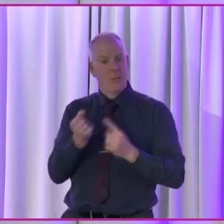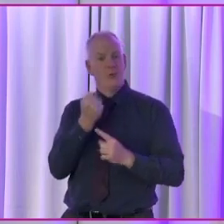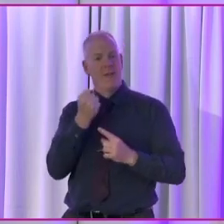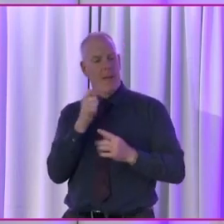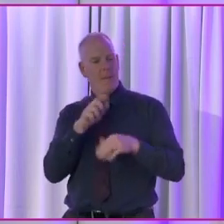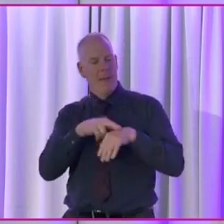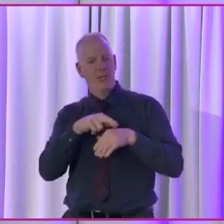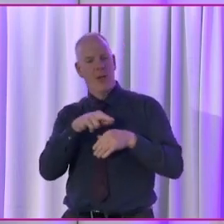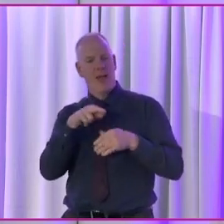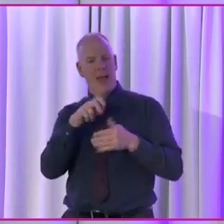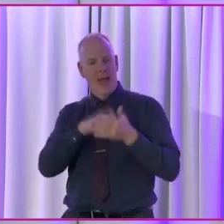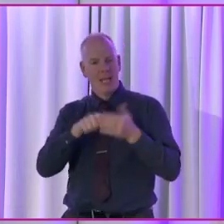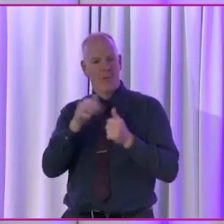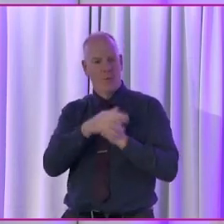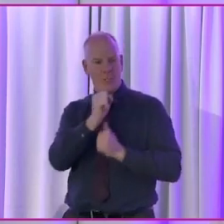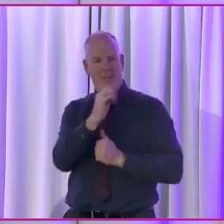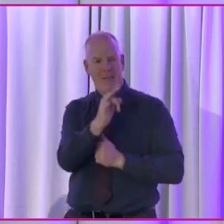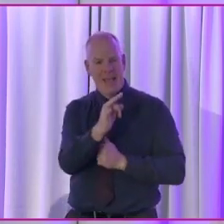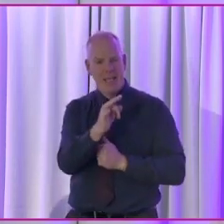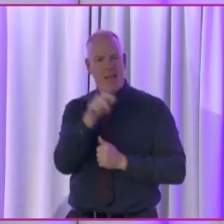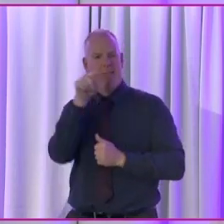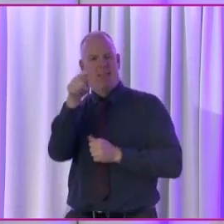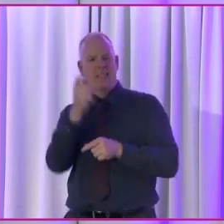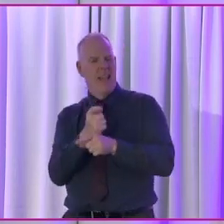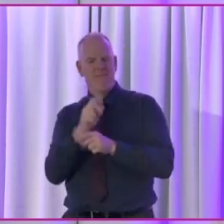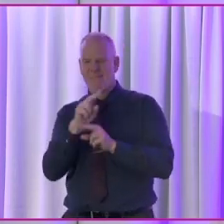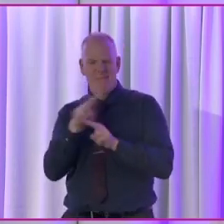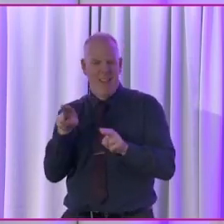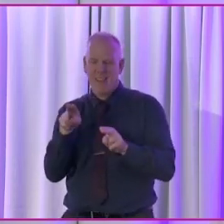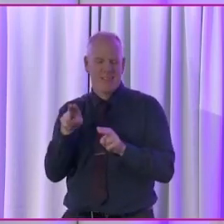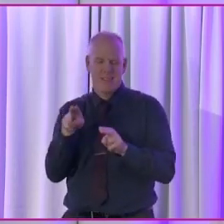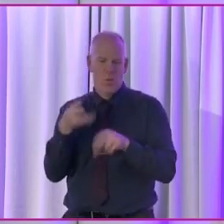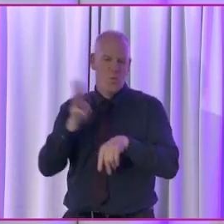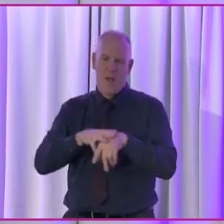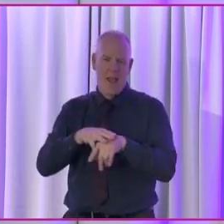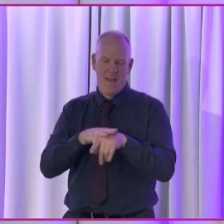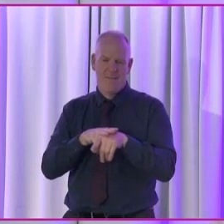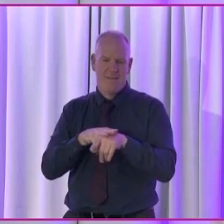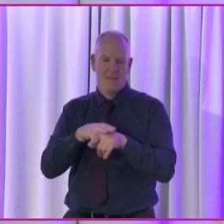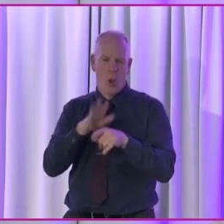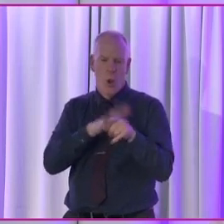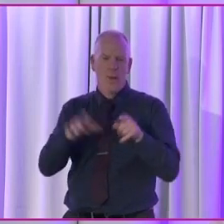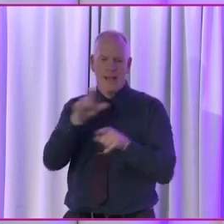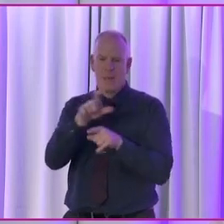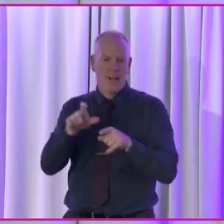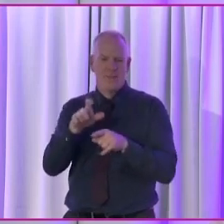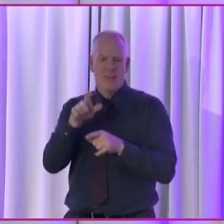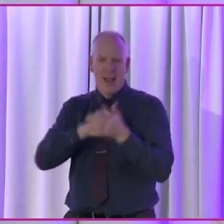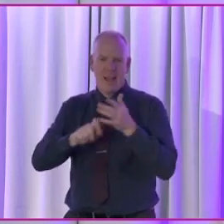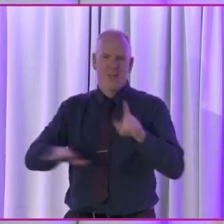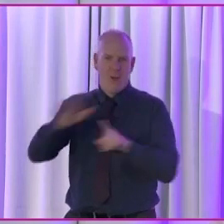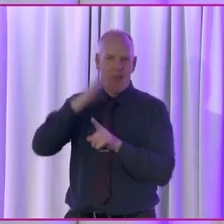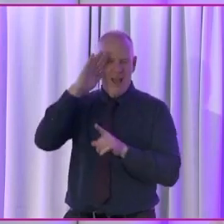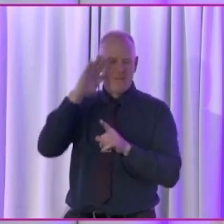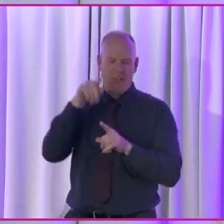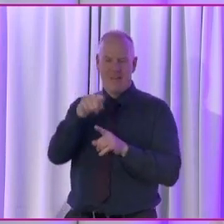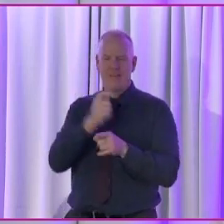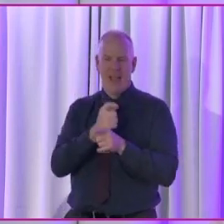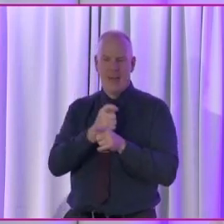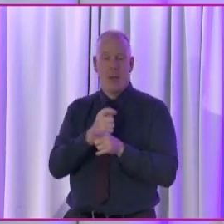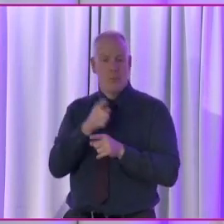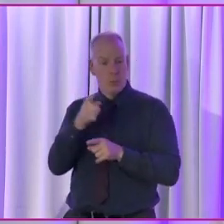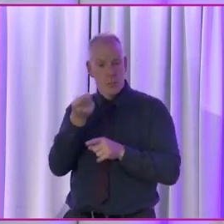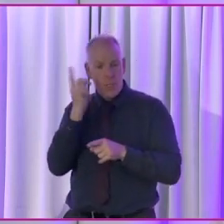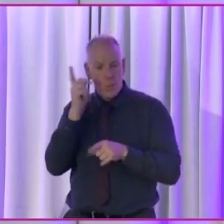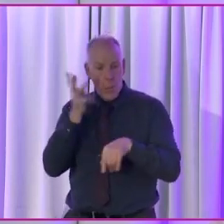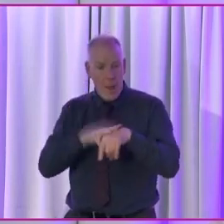was a better election for Sinn Féin. We just didn't do well in the local elections across the country. But she actually, you know, did very